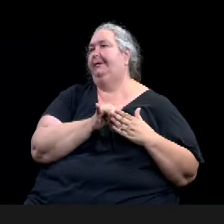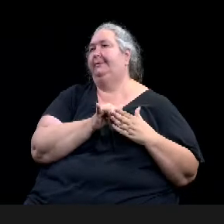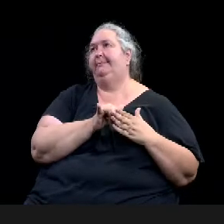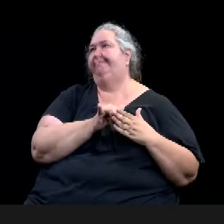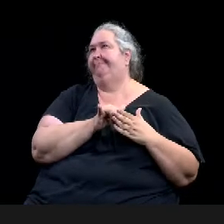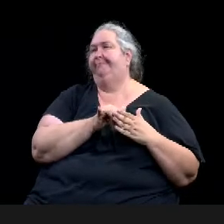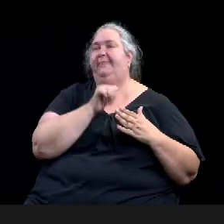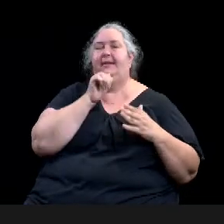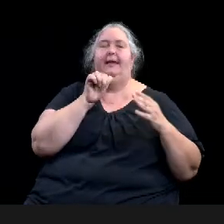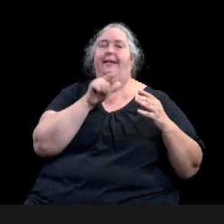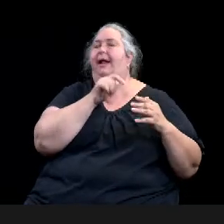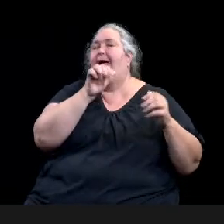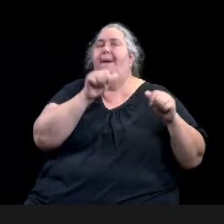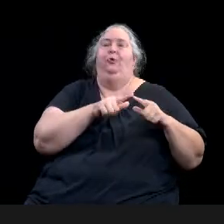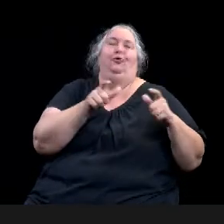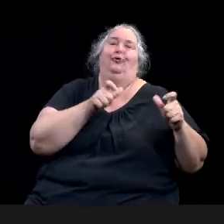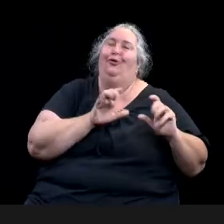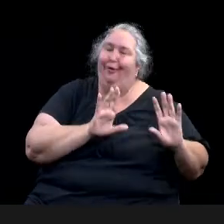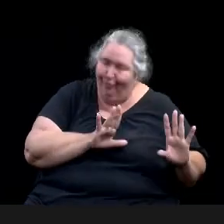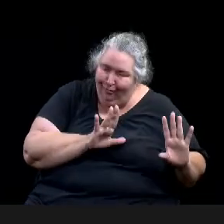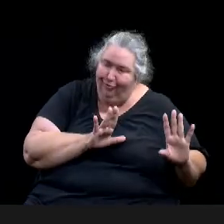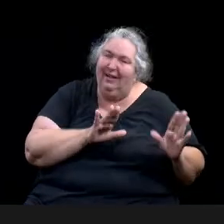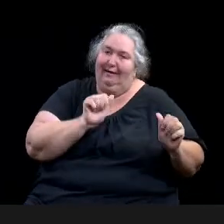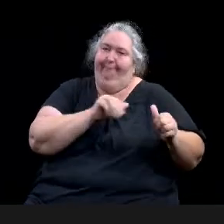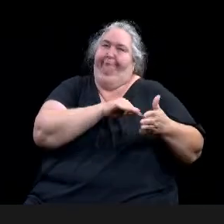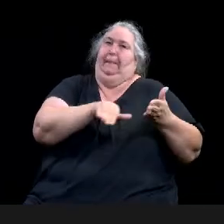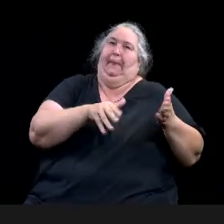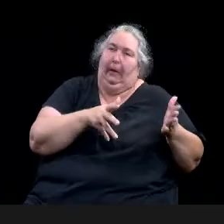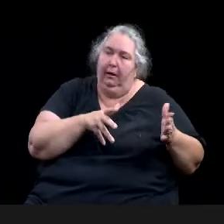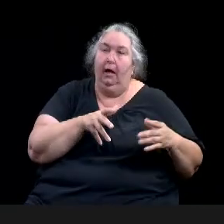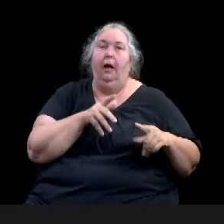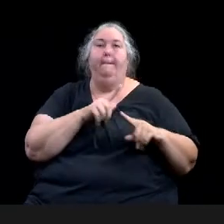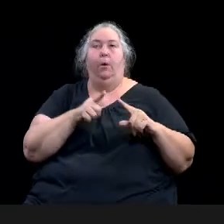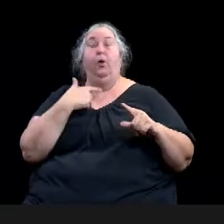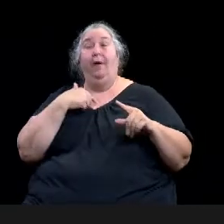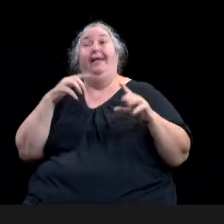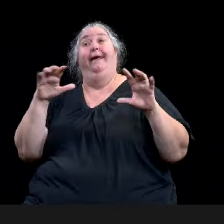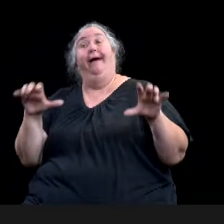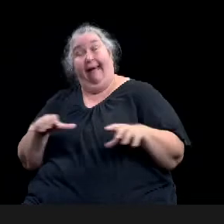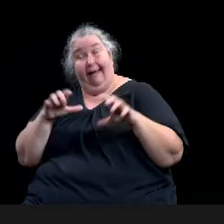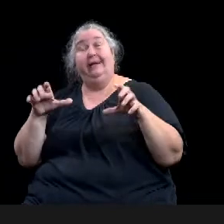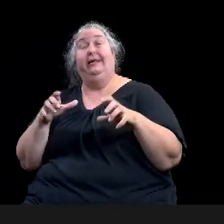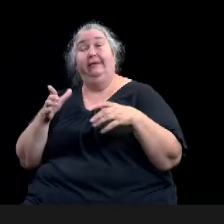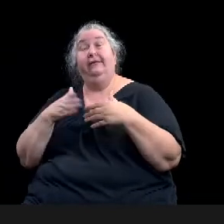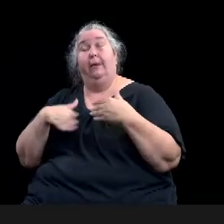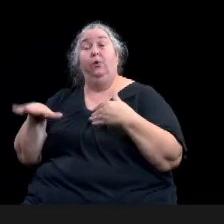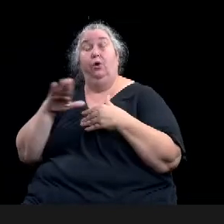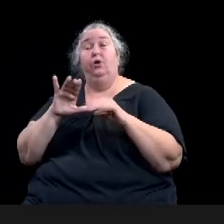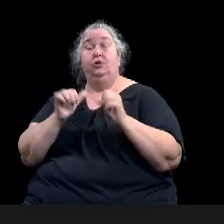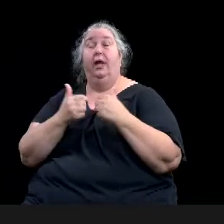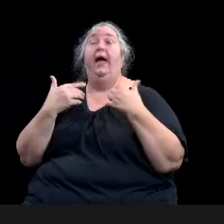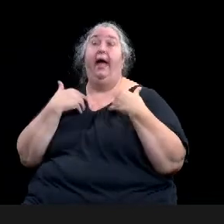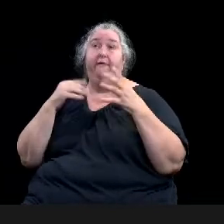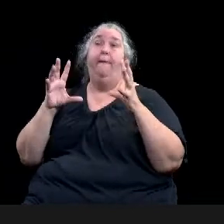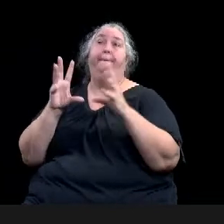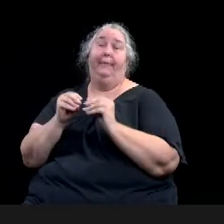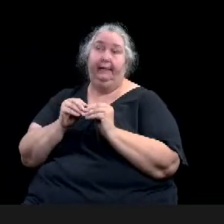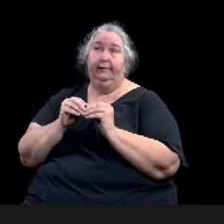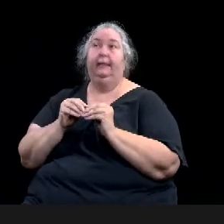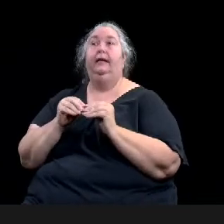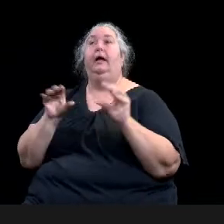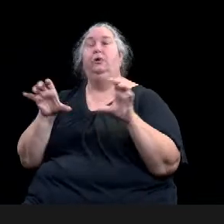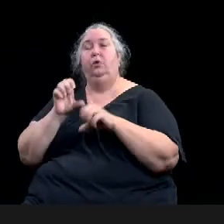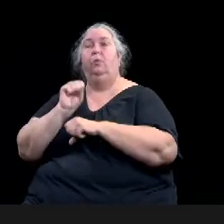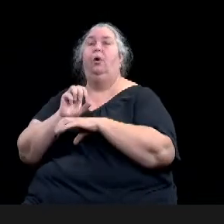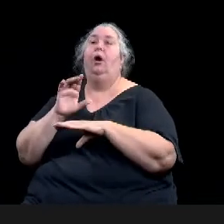been meeting and have been doing, uh, work on behalf of their neighborhoods to be able to be the ones that can apply for a grant. Um, federal